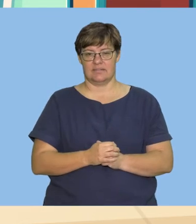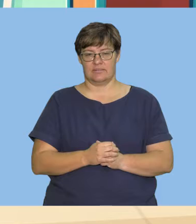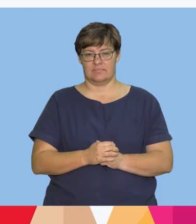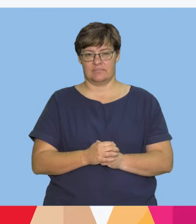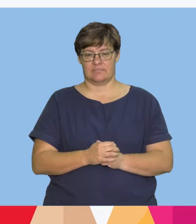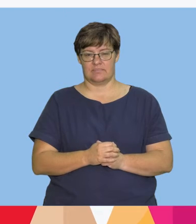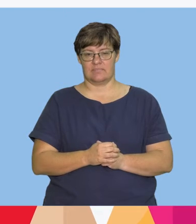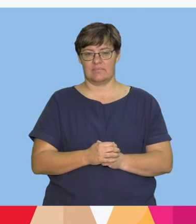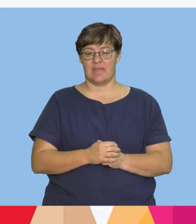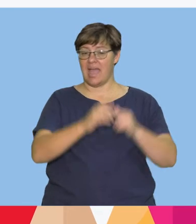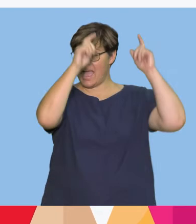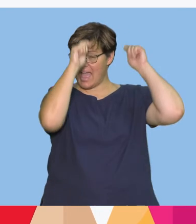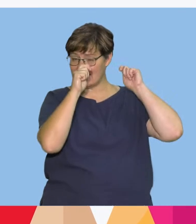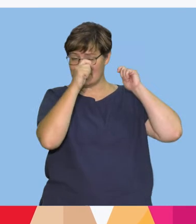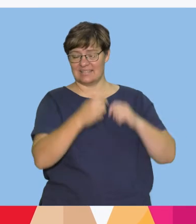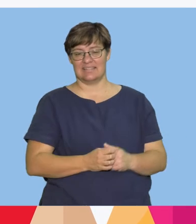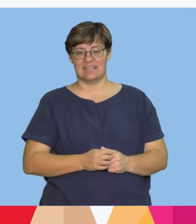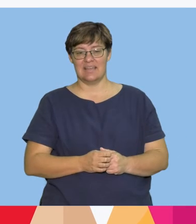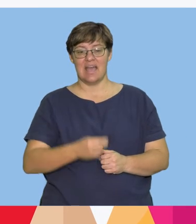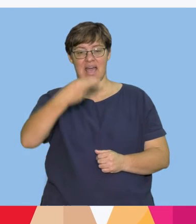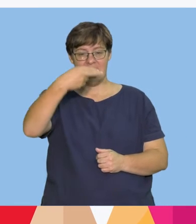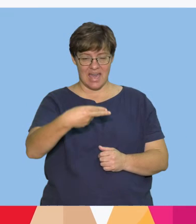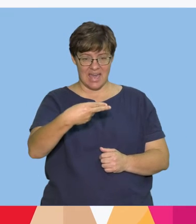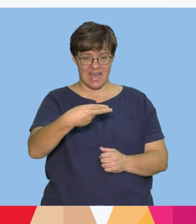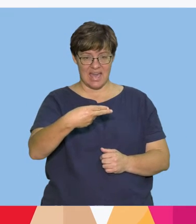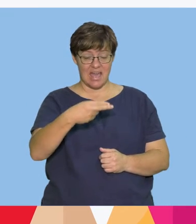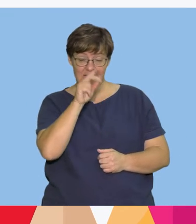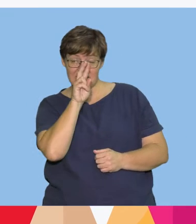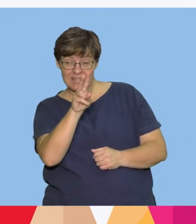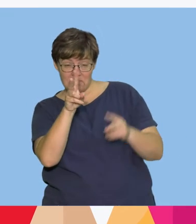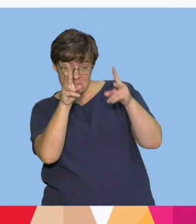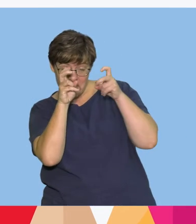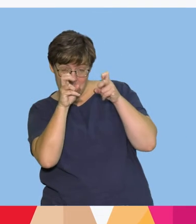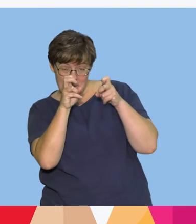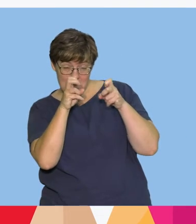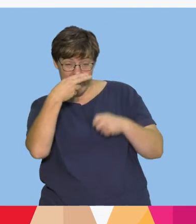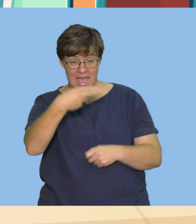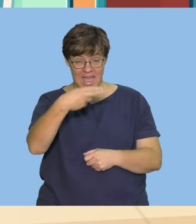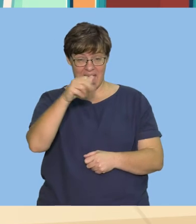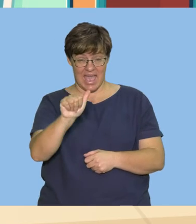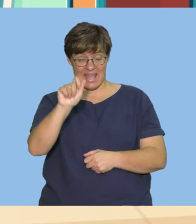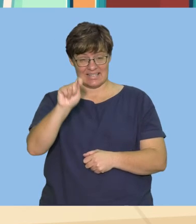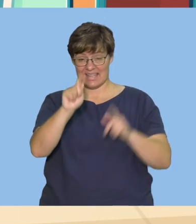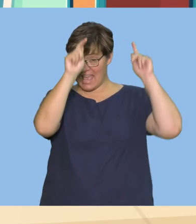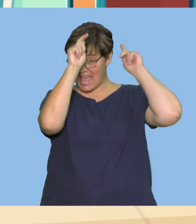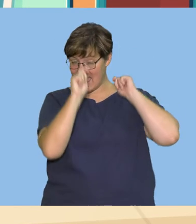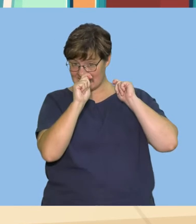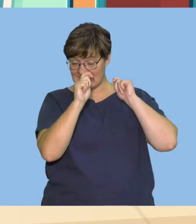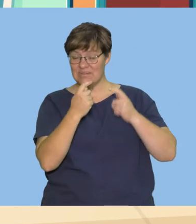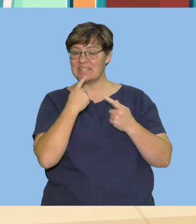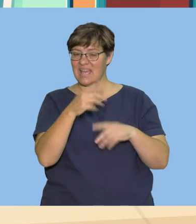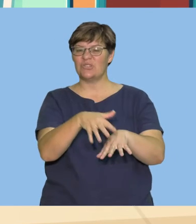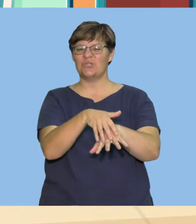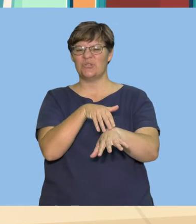Hat. We hear H at the beginning of hat. Let's say hat together